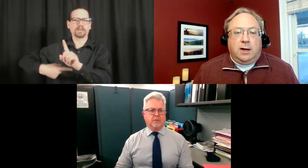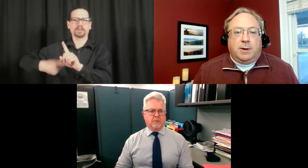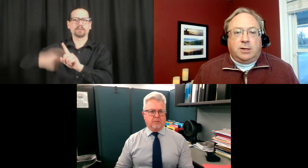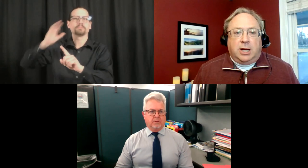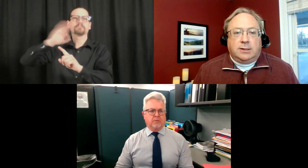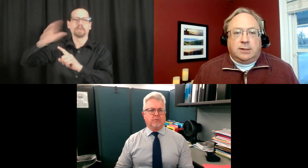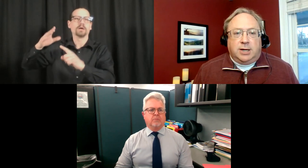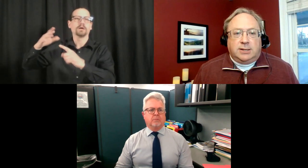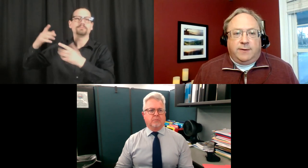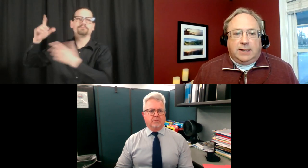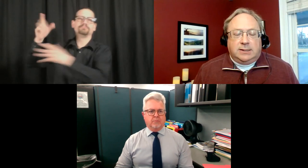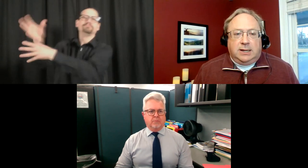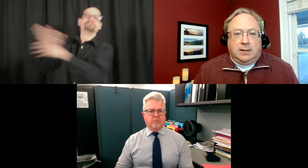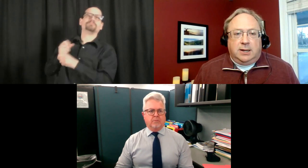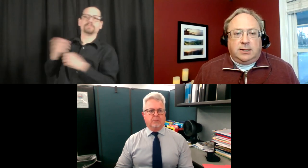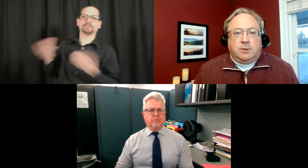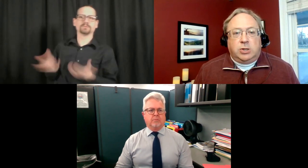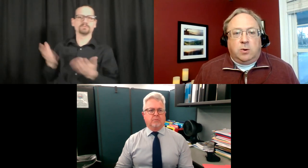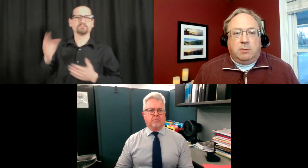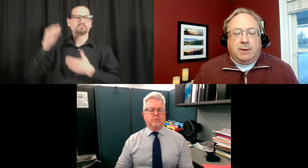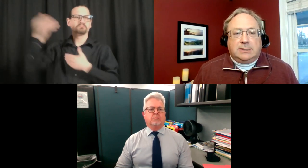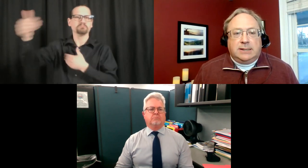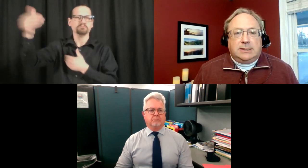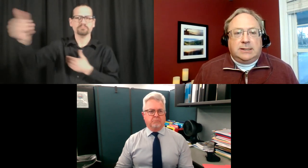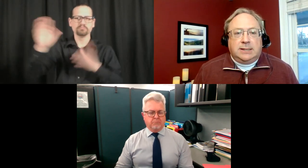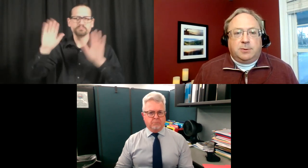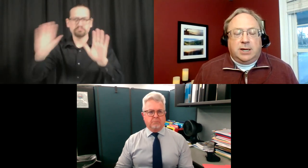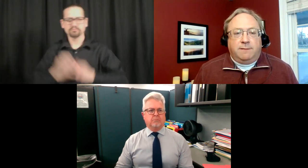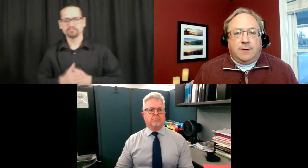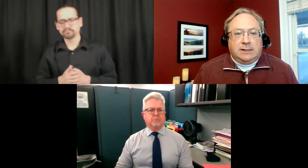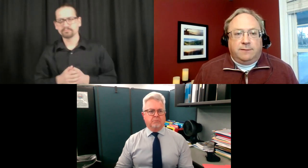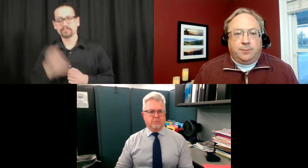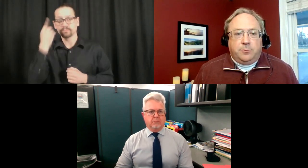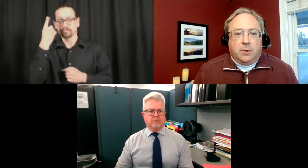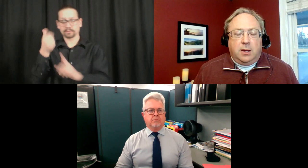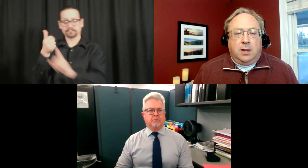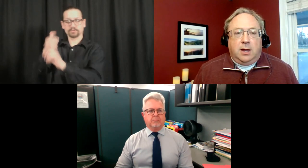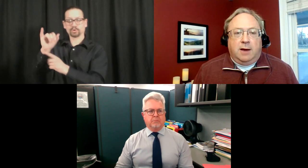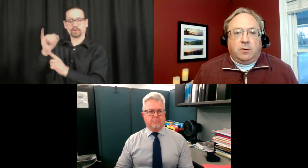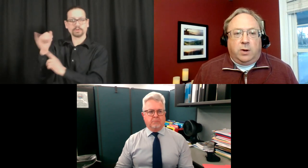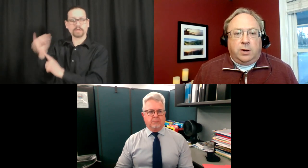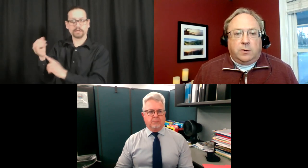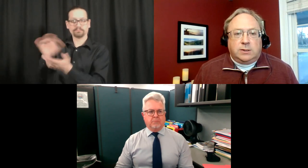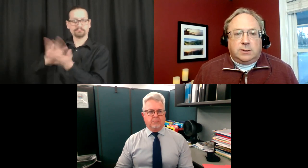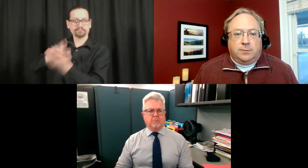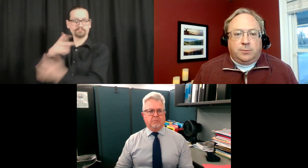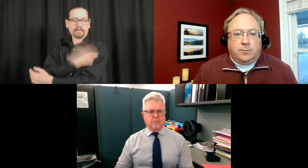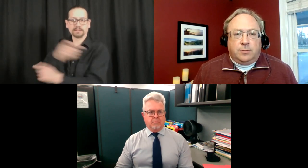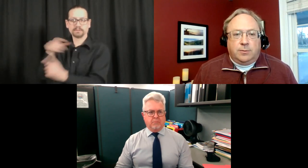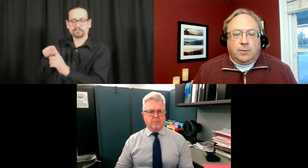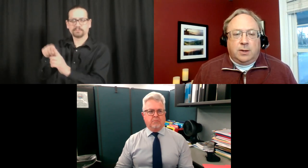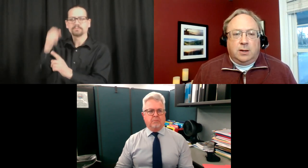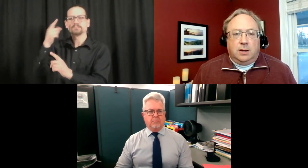One thing about the Johnson & Johnson vaccine is it was shown to be about 66% effective after one dose.